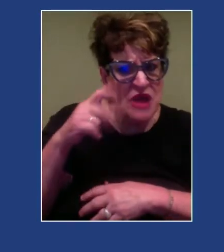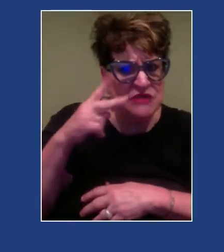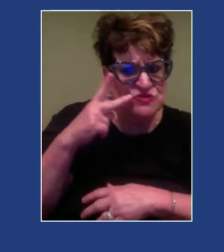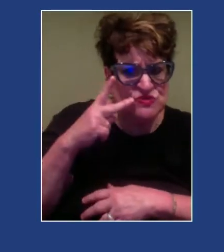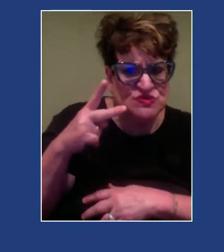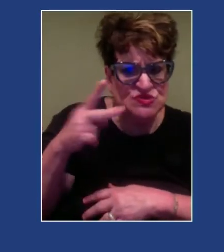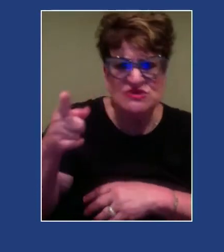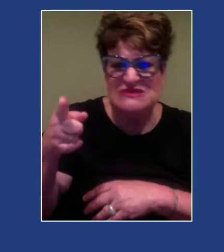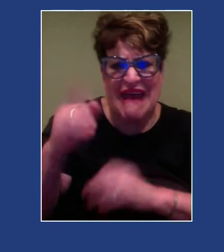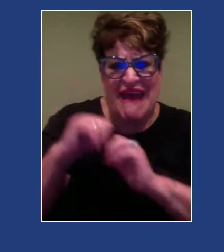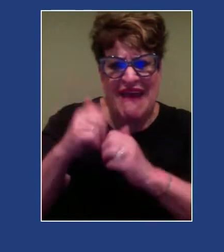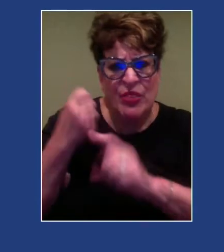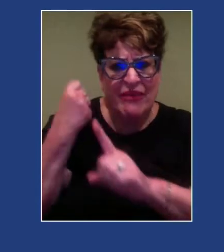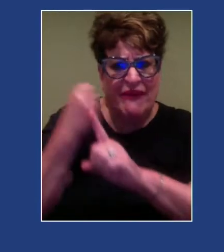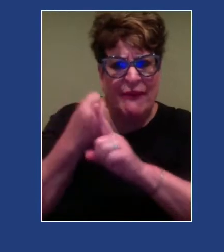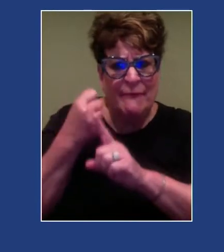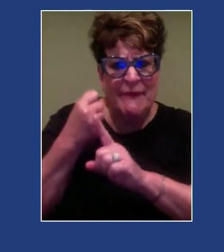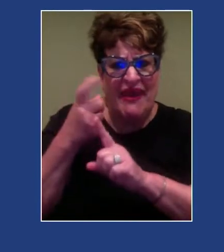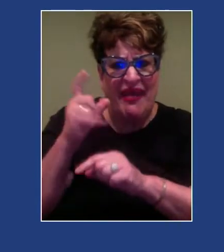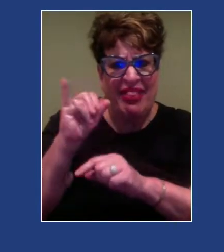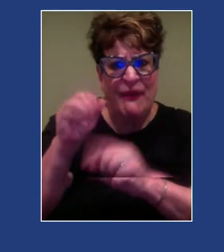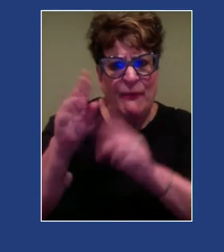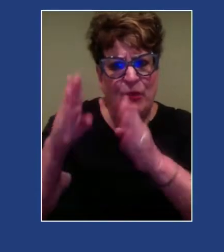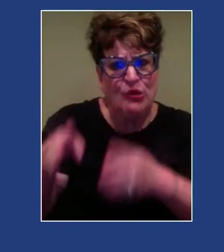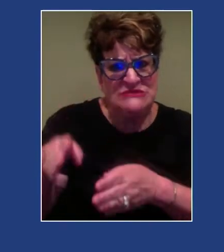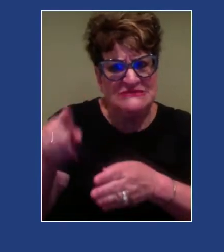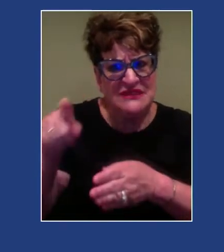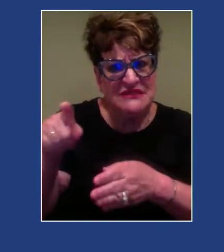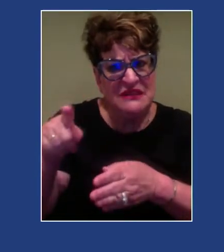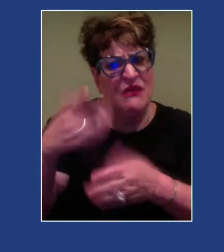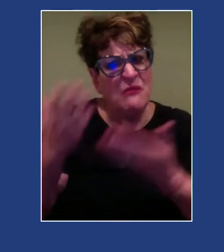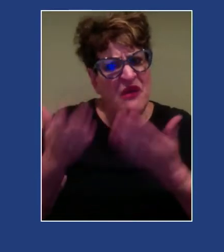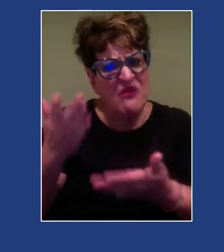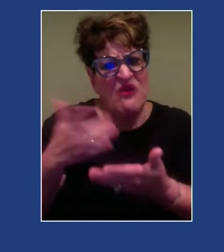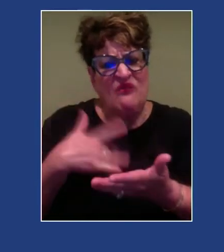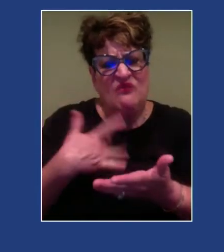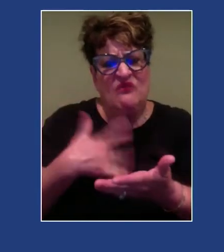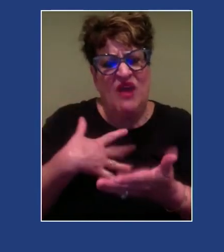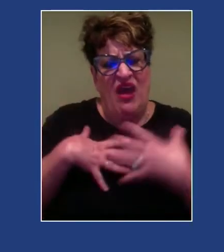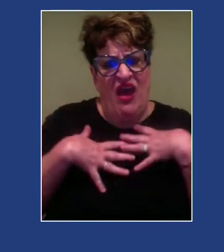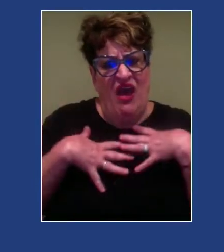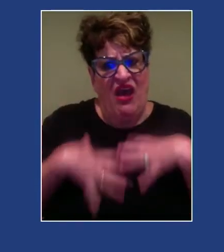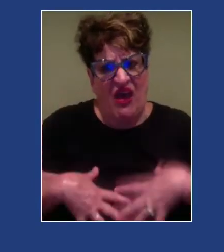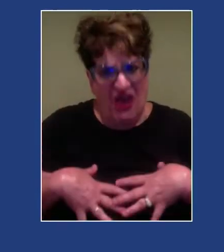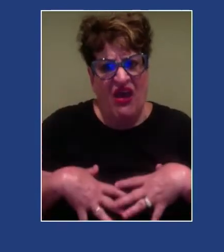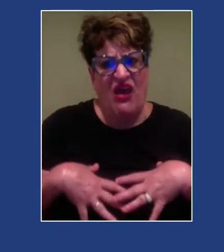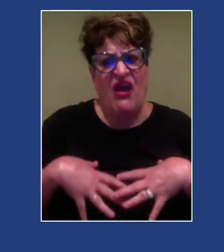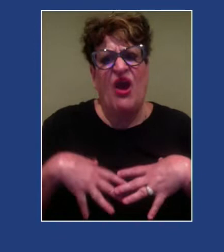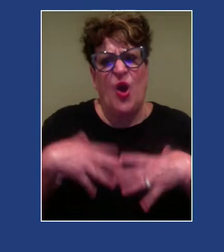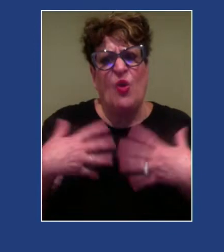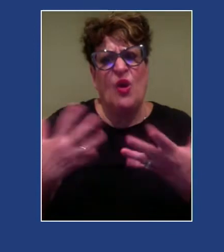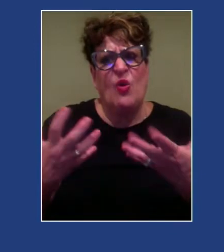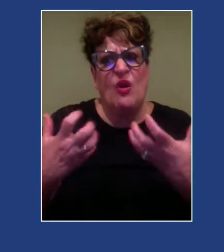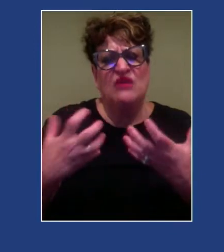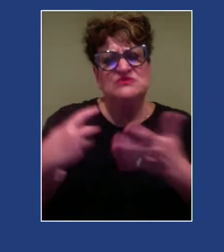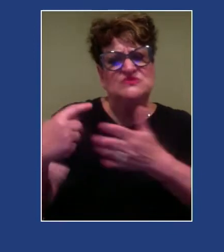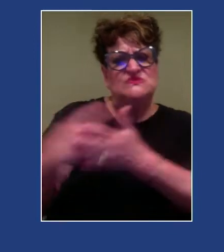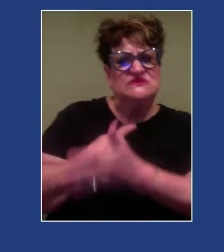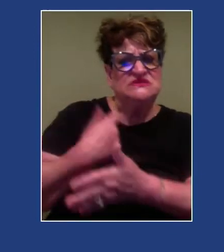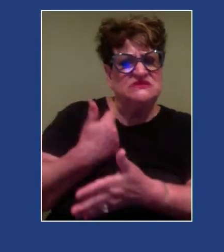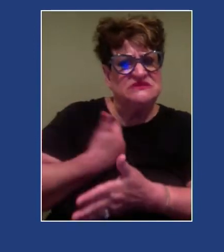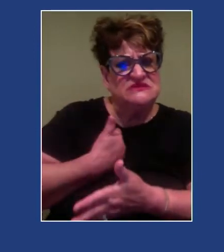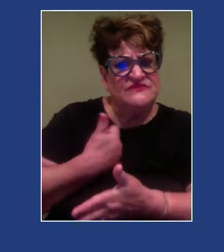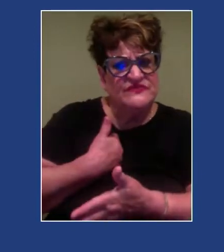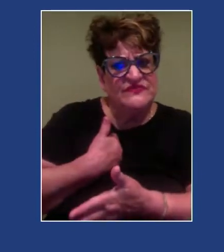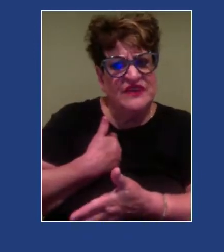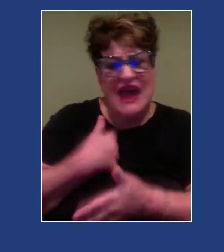and impacts her commitment to living. I have to pay attention to how that informs her suicidality. I can't just